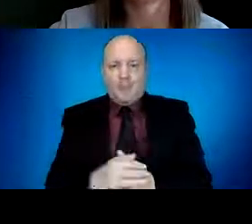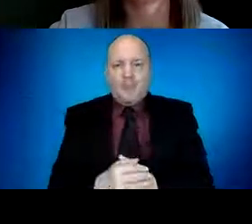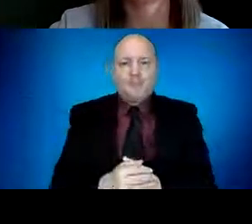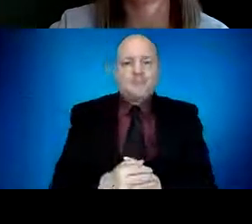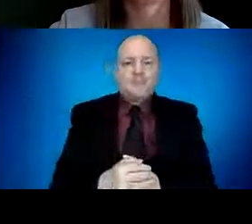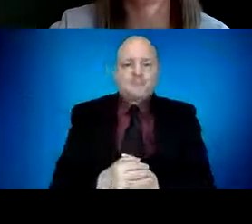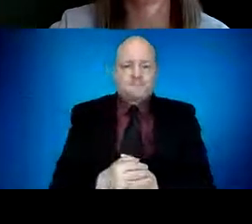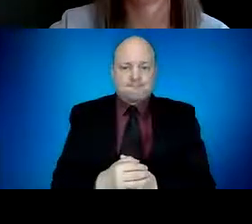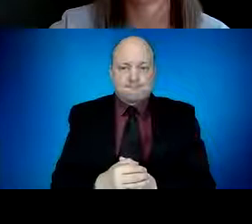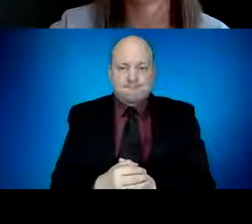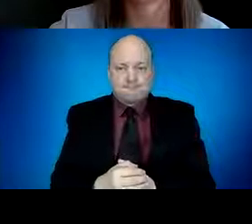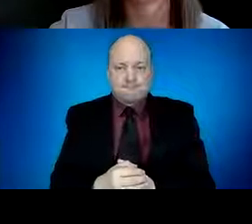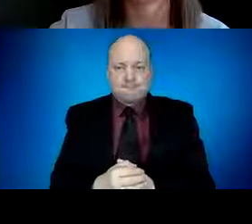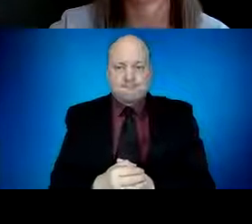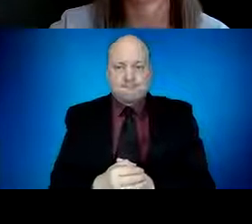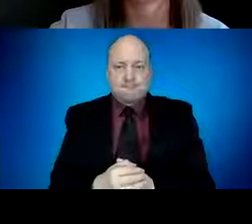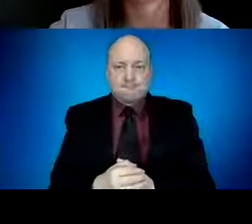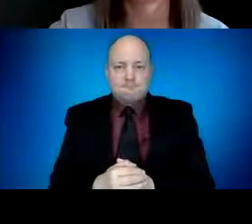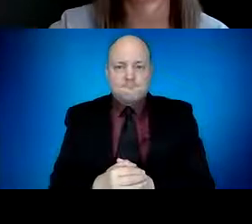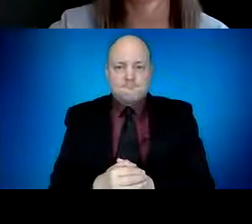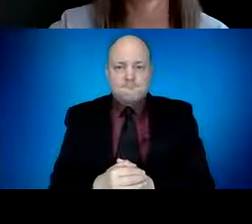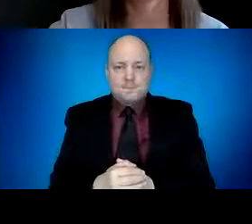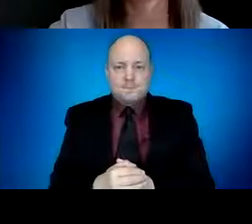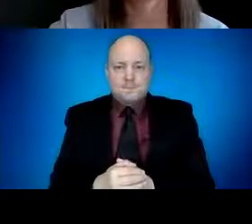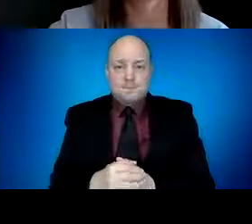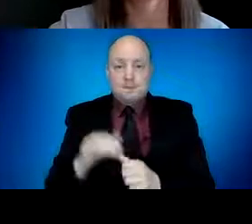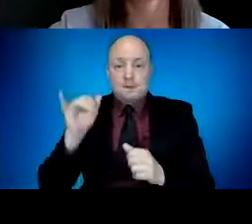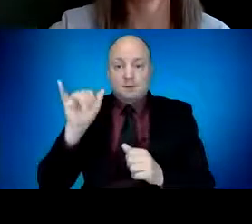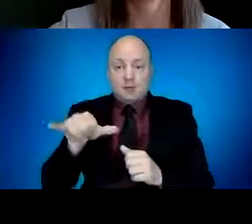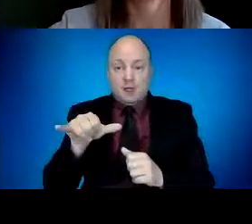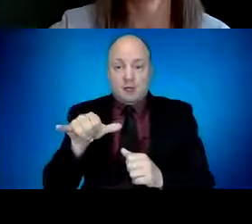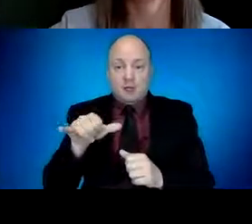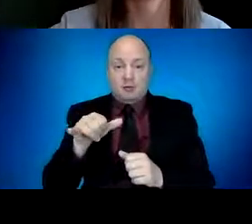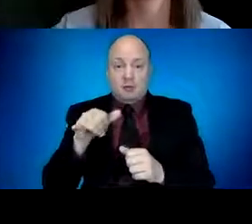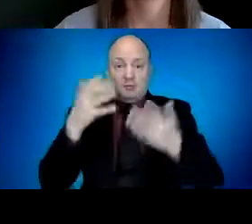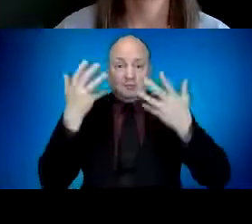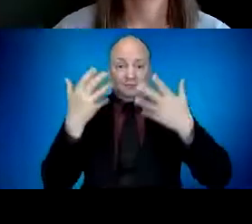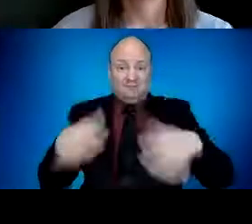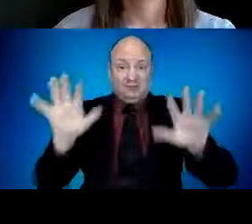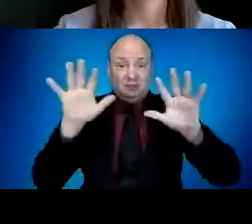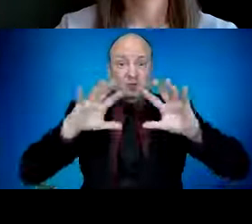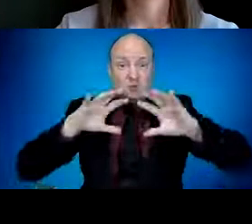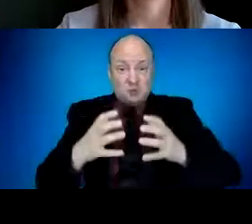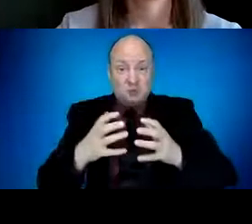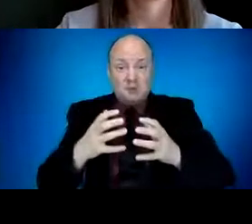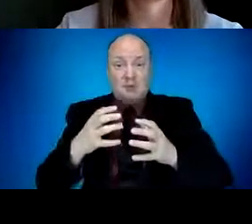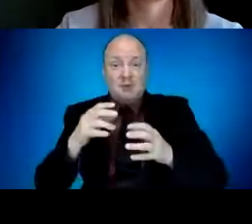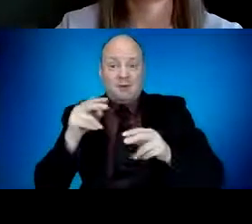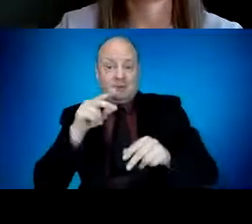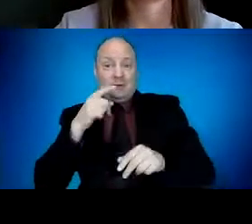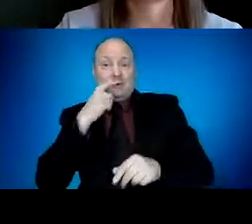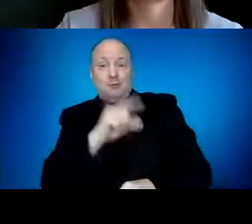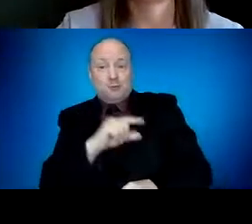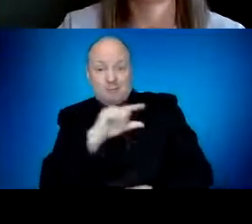especially in the weeks that immediately followed the date a new band of seniors became eligible. We also knew that bumpy experience would smooth out over time